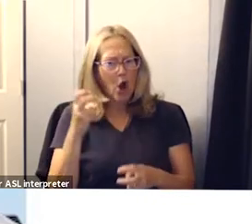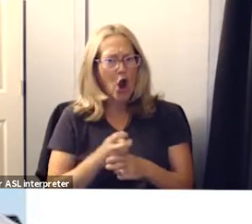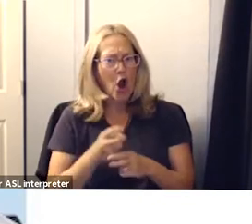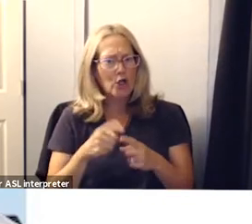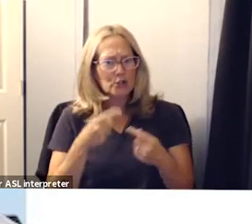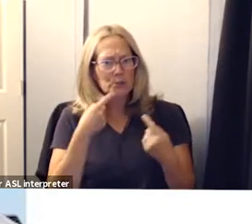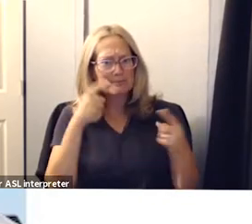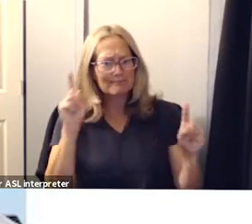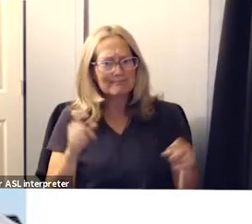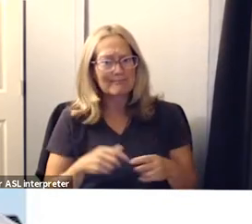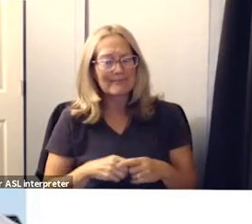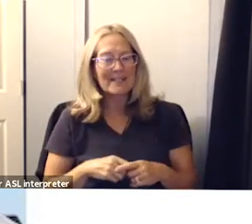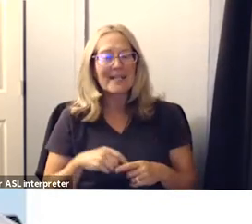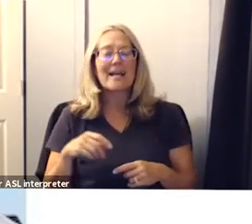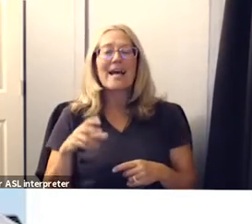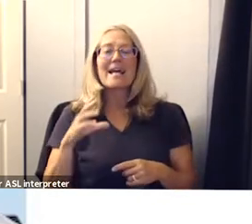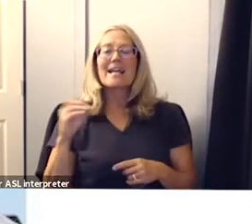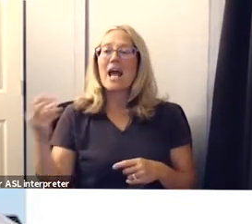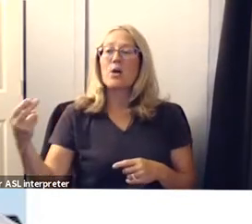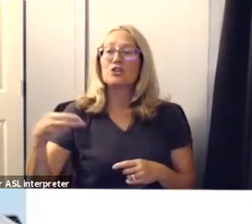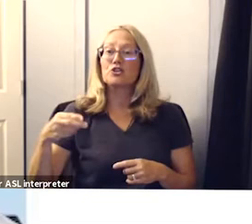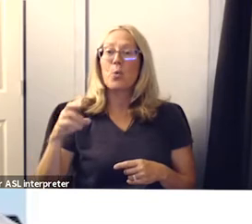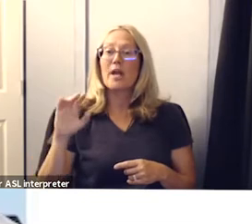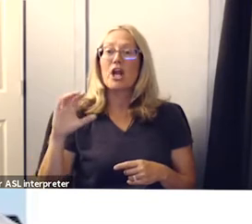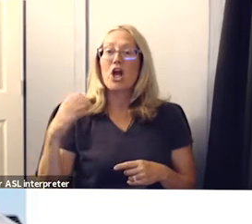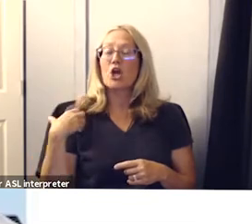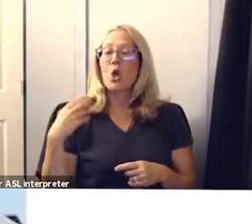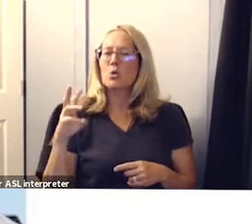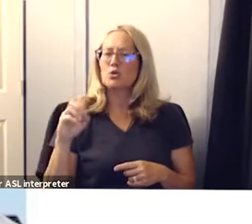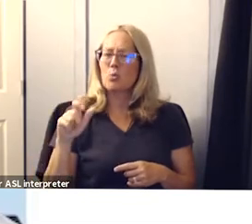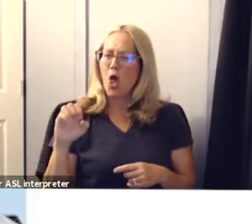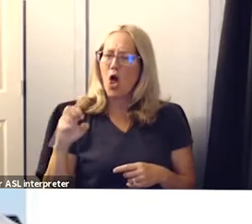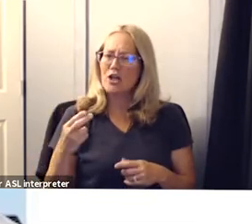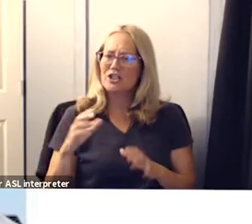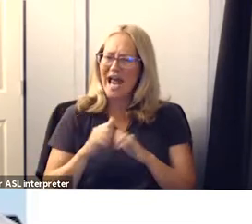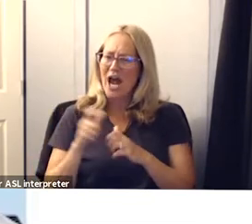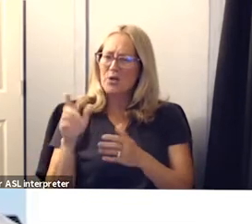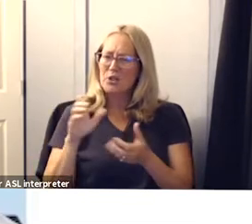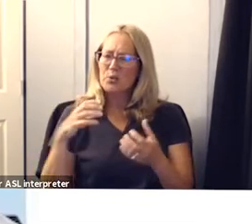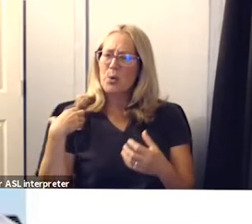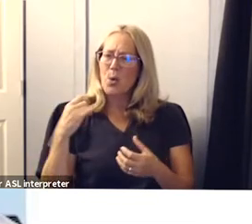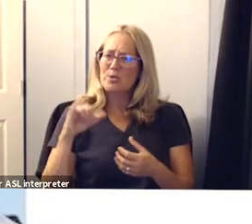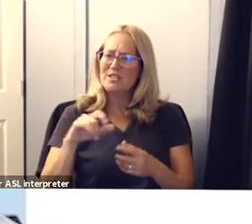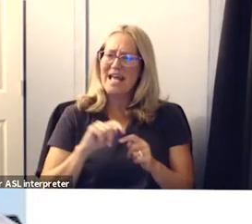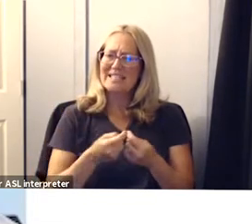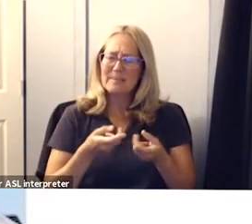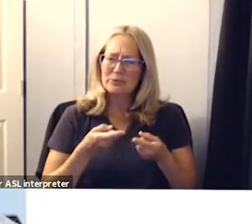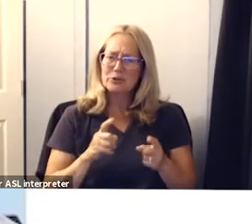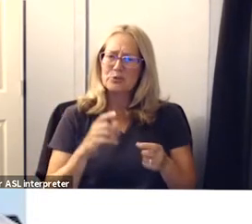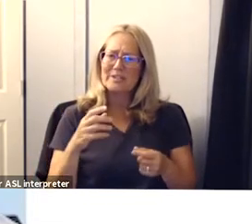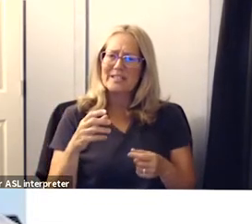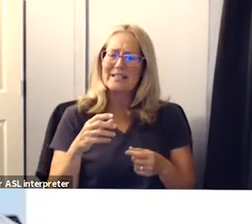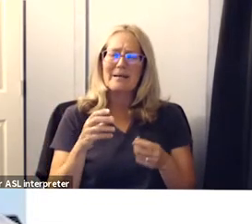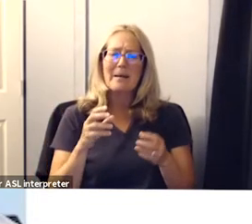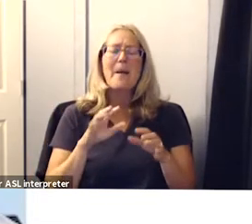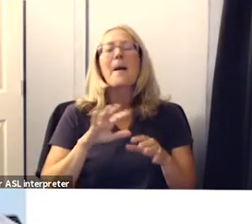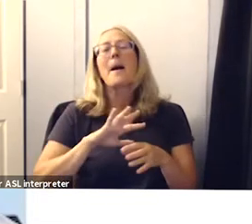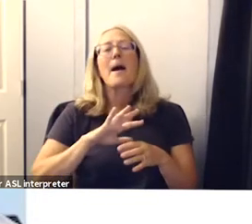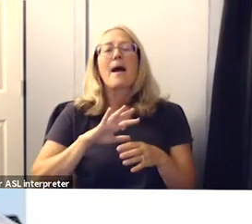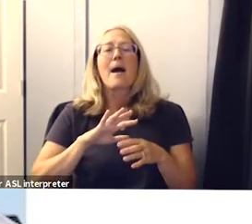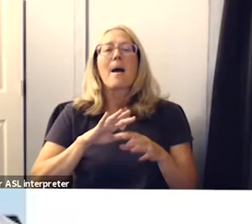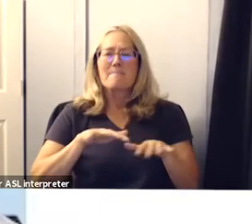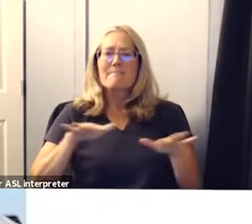question as you join us today coach walsh is how did you coach this team especially during the pandemic to play at such an